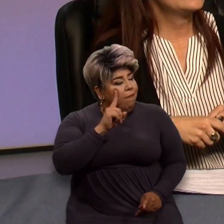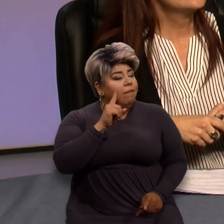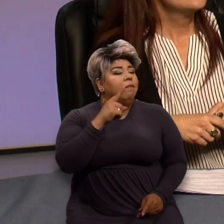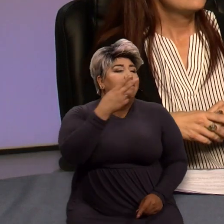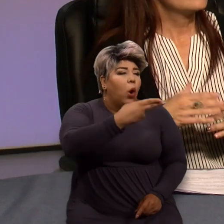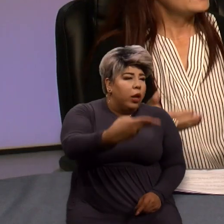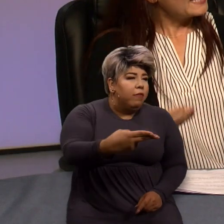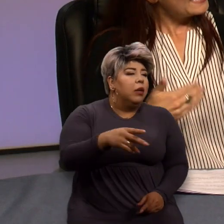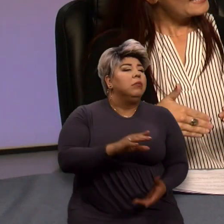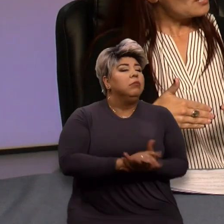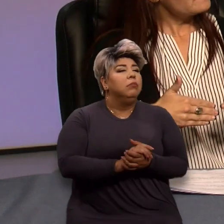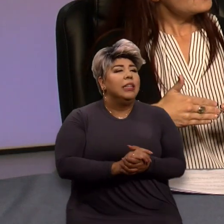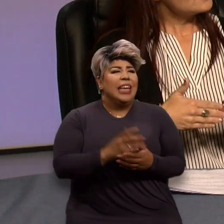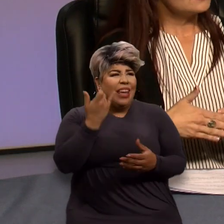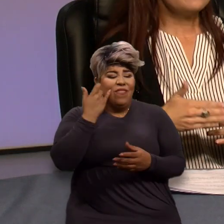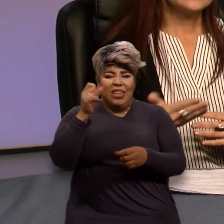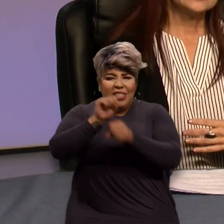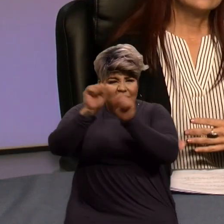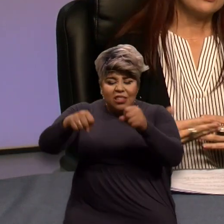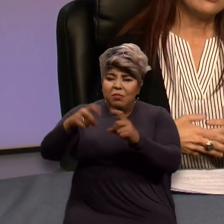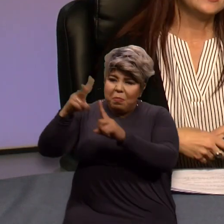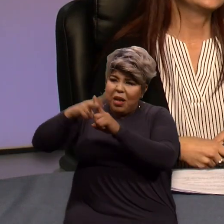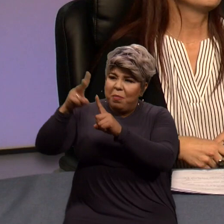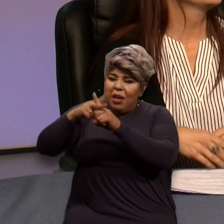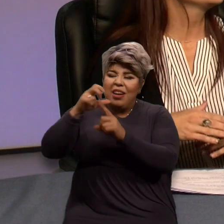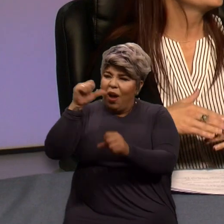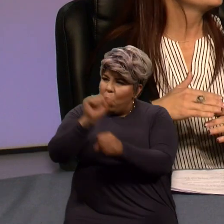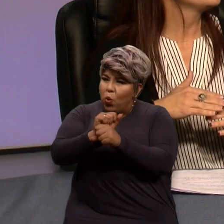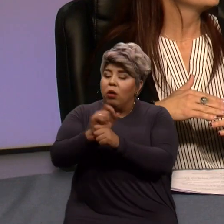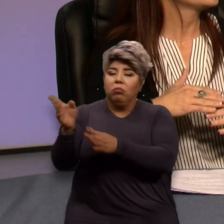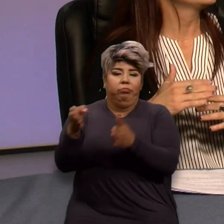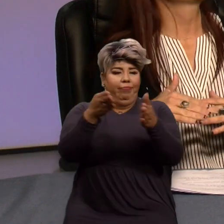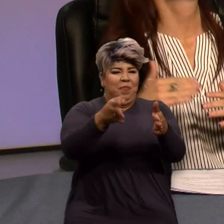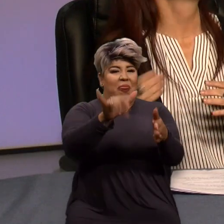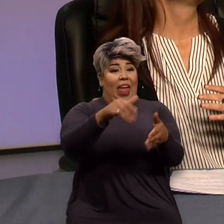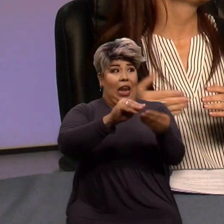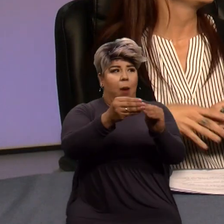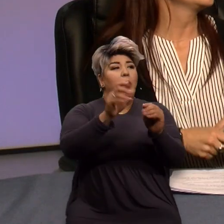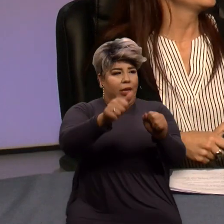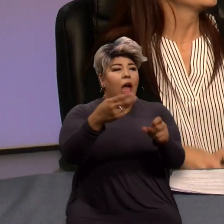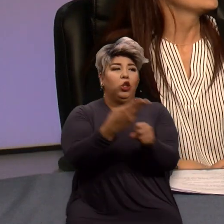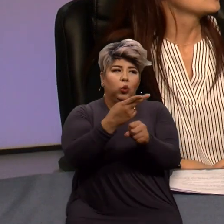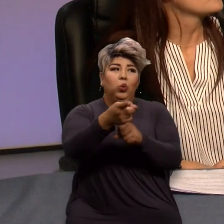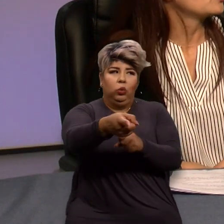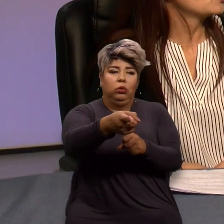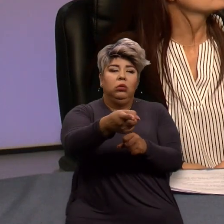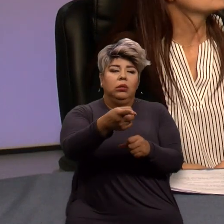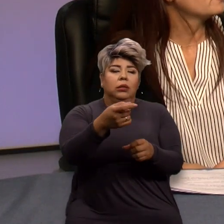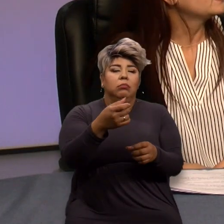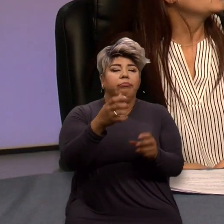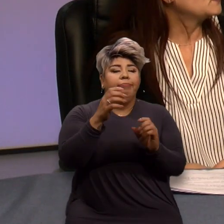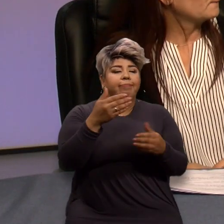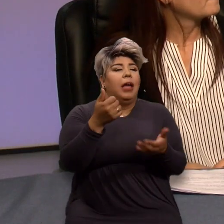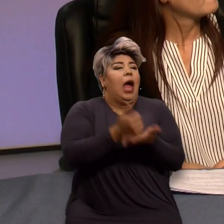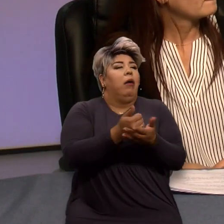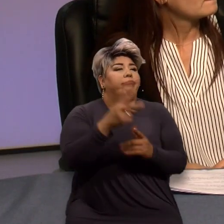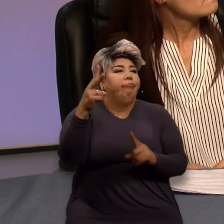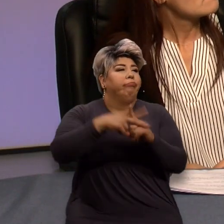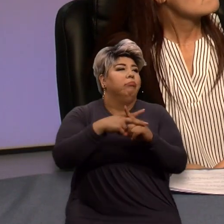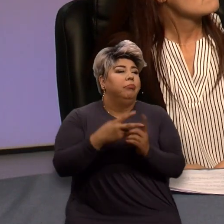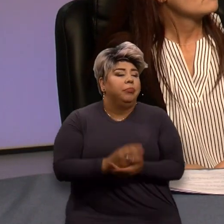and are getting kicked out of the system. They can call that number to assist them ensuring that they get their registry completed.